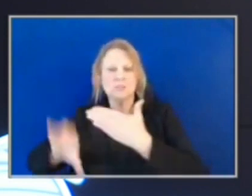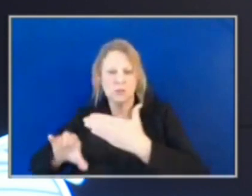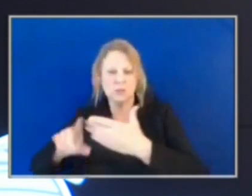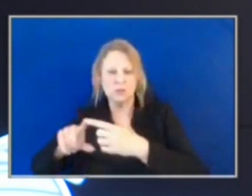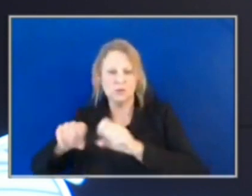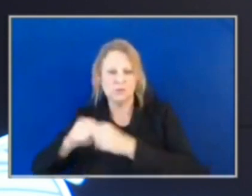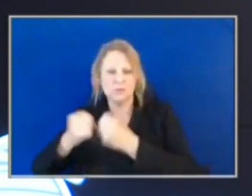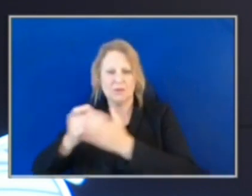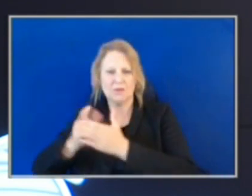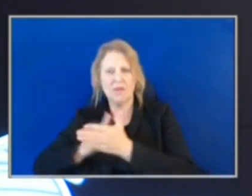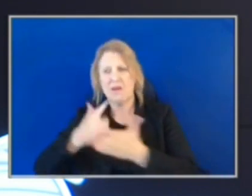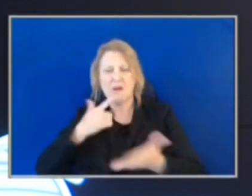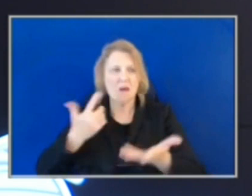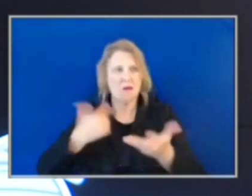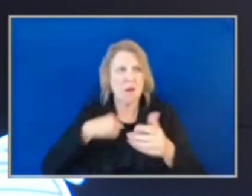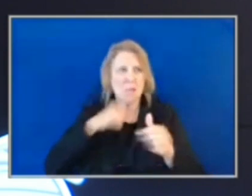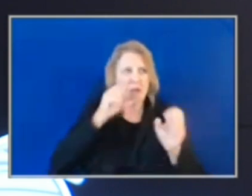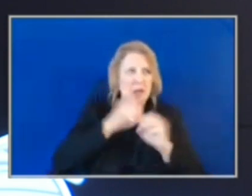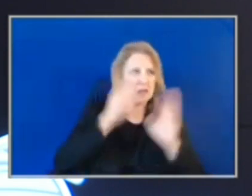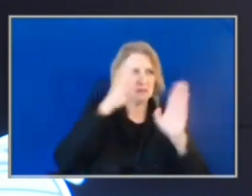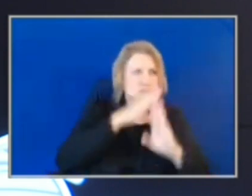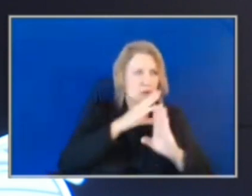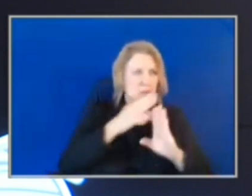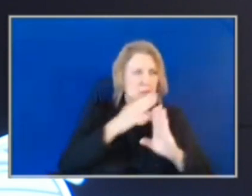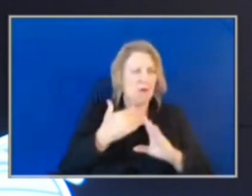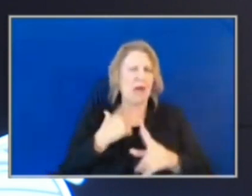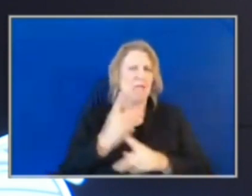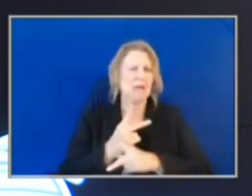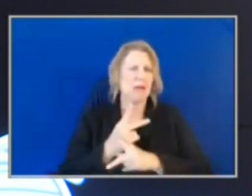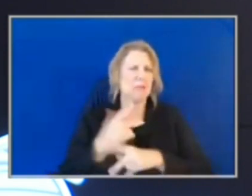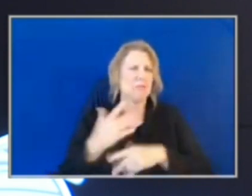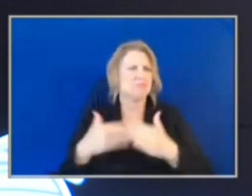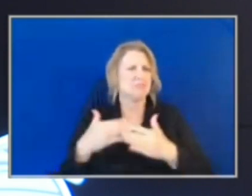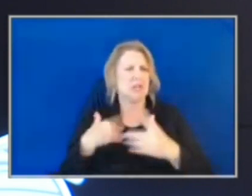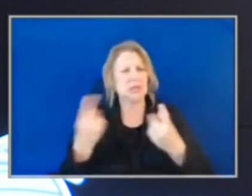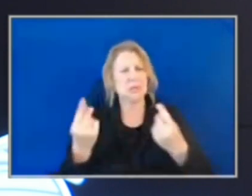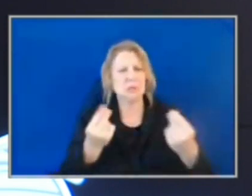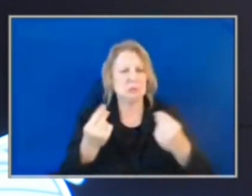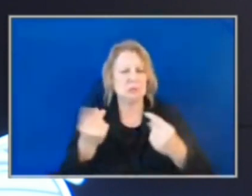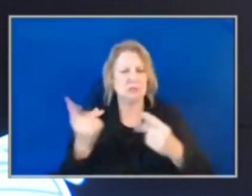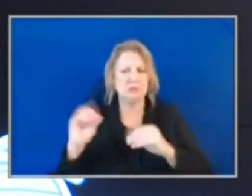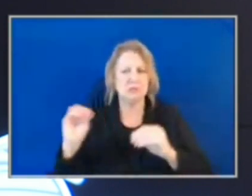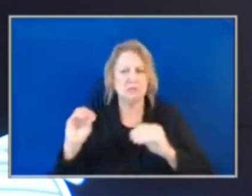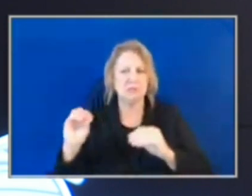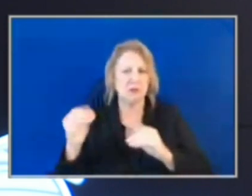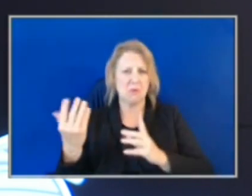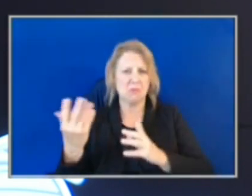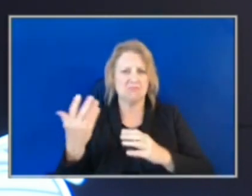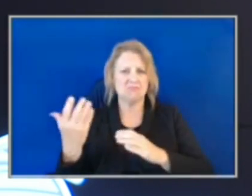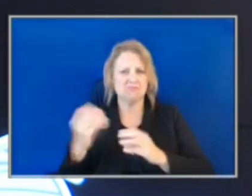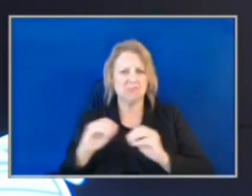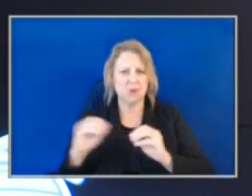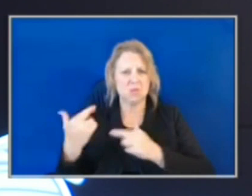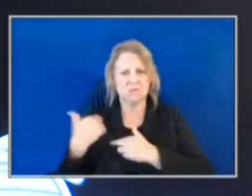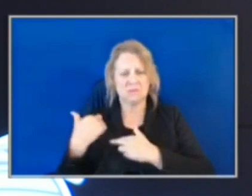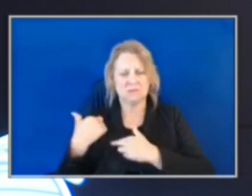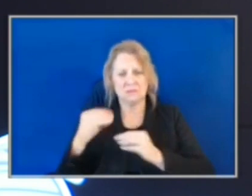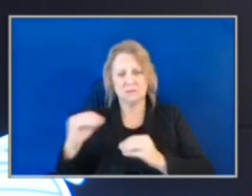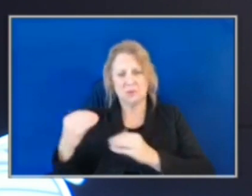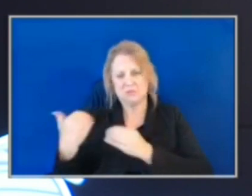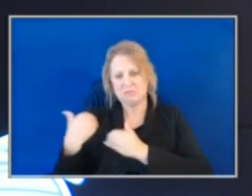get in trouble. I'm going to keep doing it. And that's where it gets disheartening as a police officer. Major Wobble is from Queen City News.